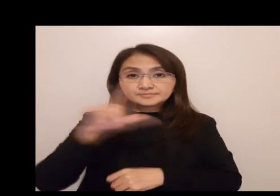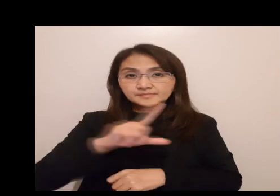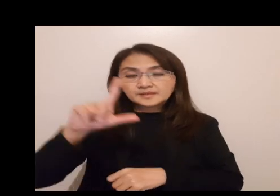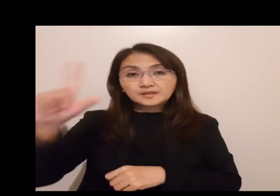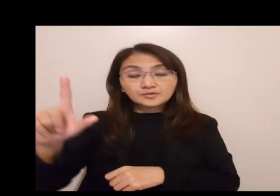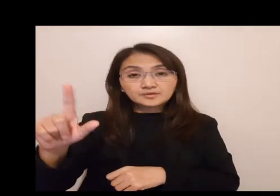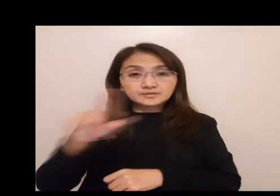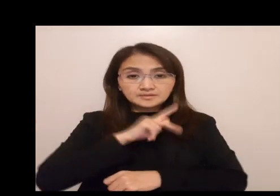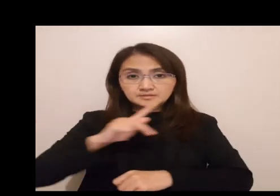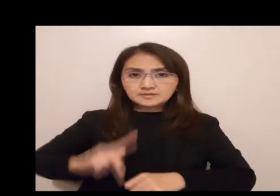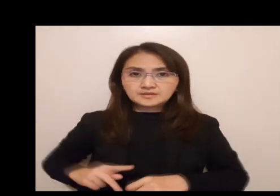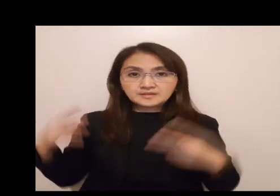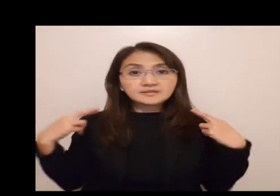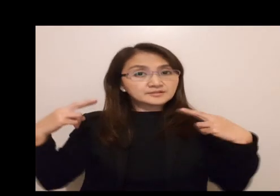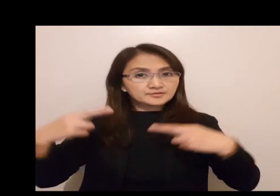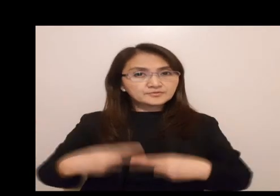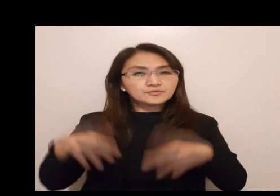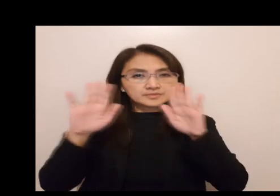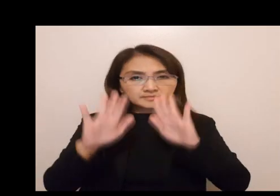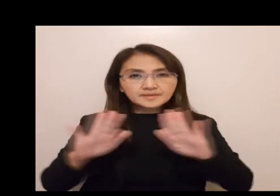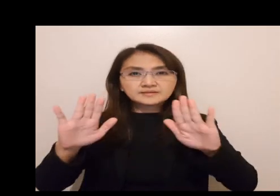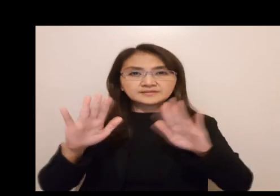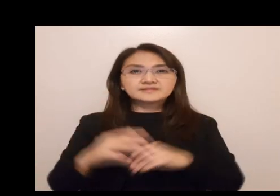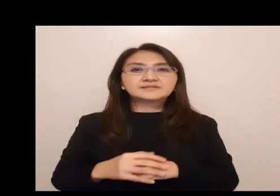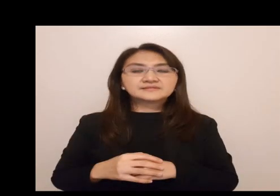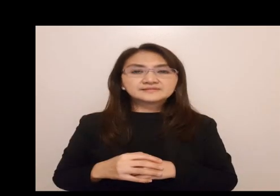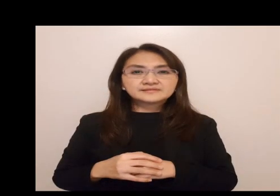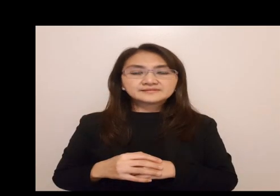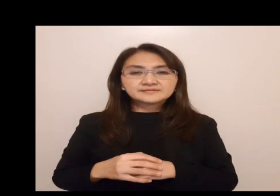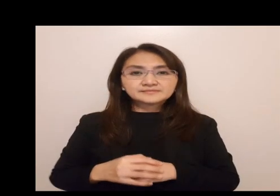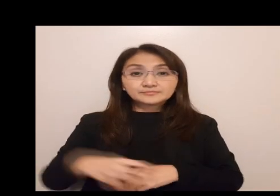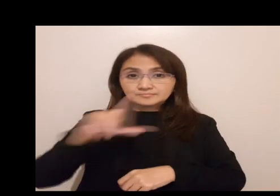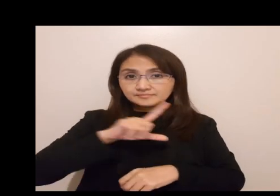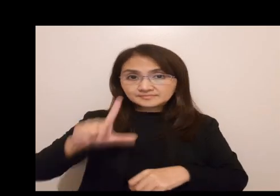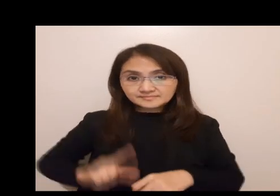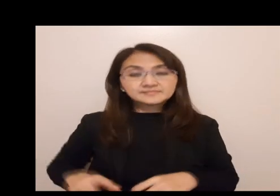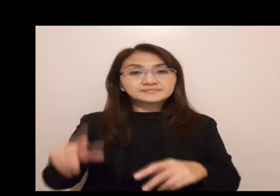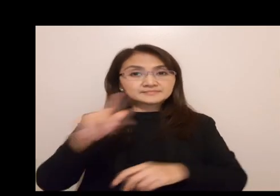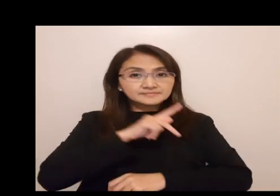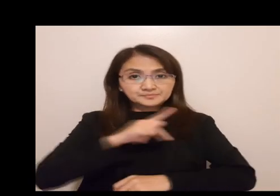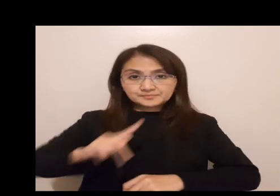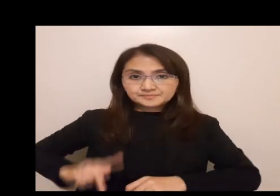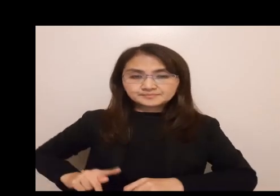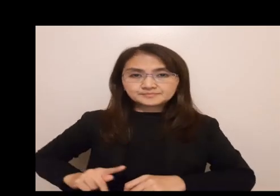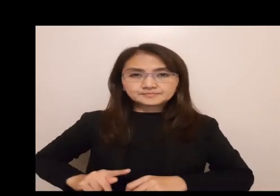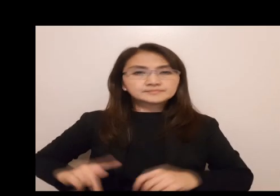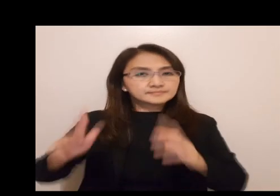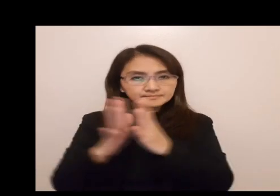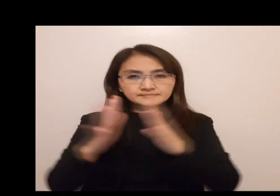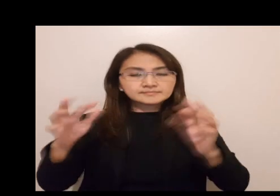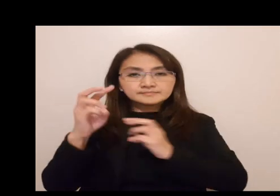The Lord is king, he is robed in majesty. The Lord is king, in